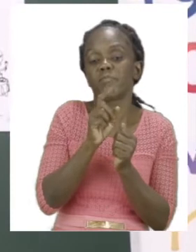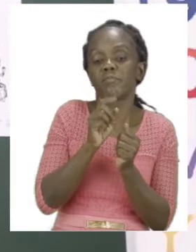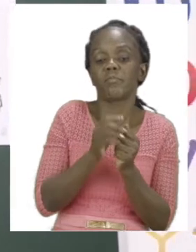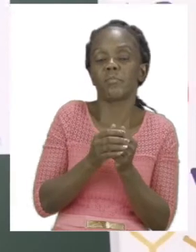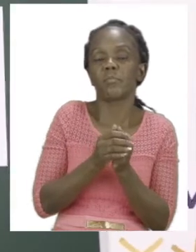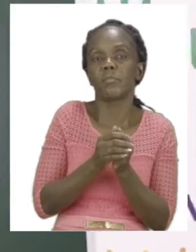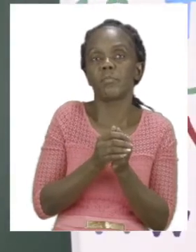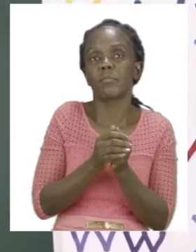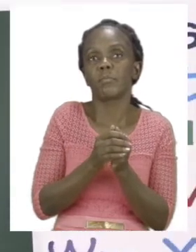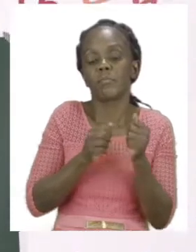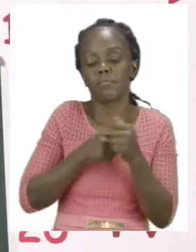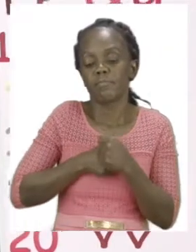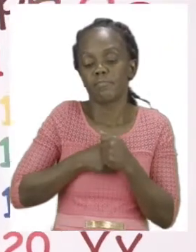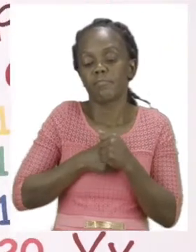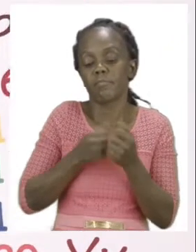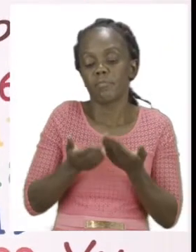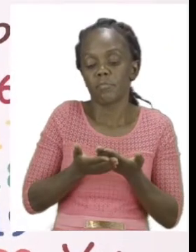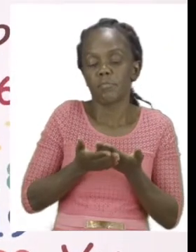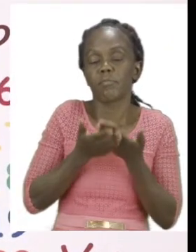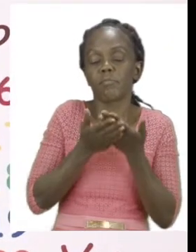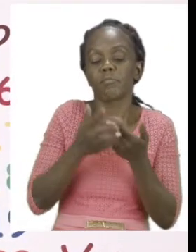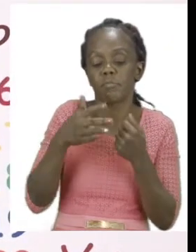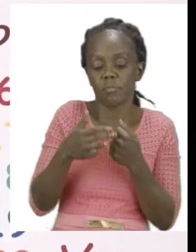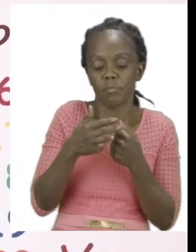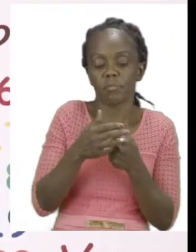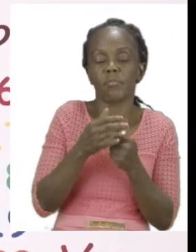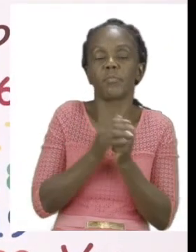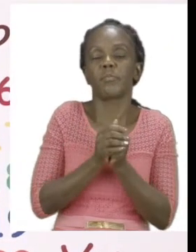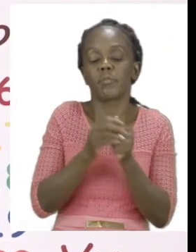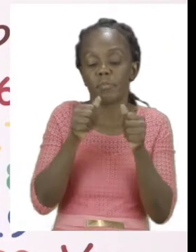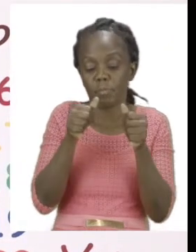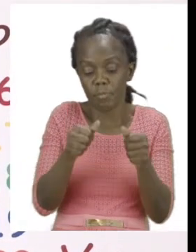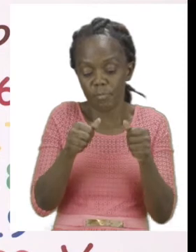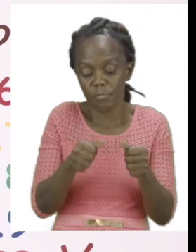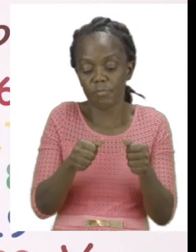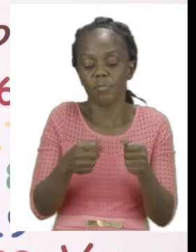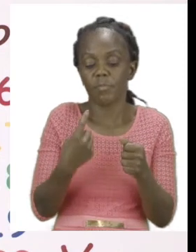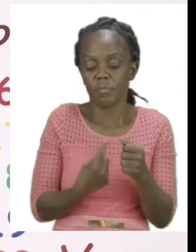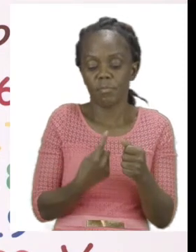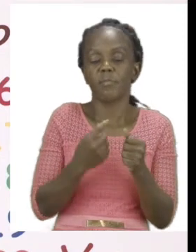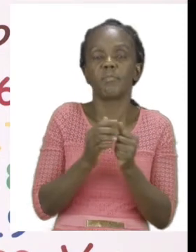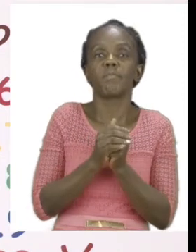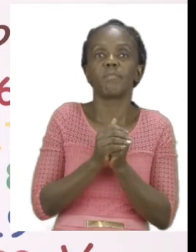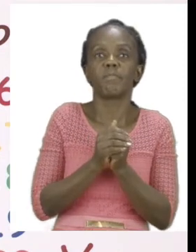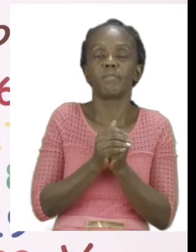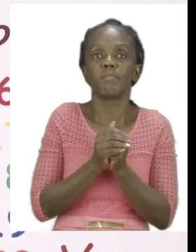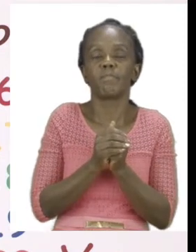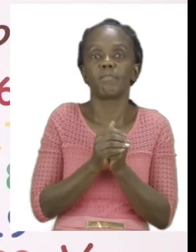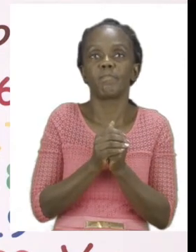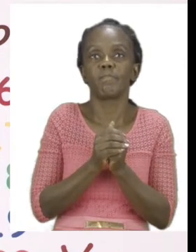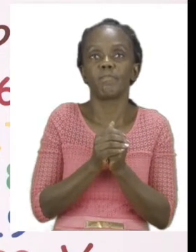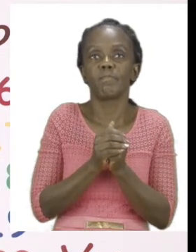So long you end up pasting your boy by yourself. Now that we are done with this page